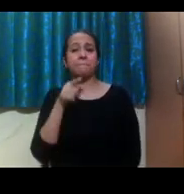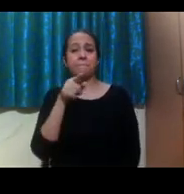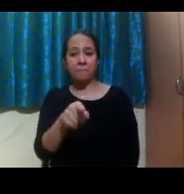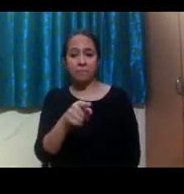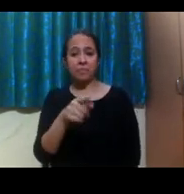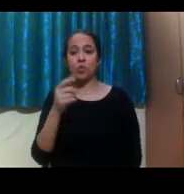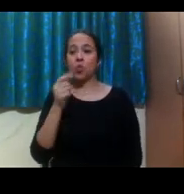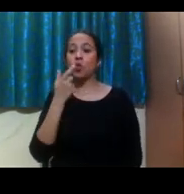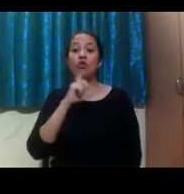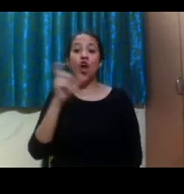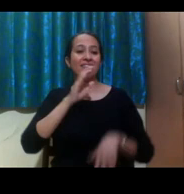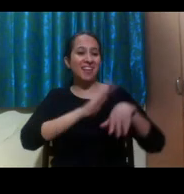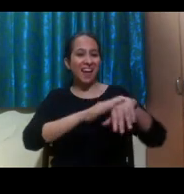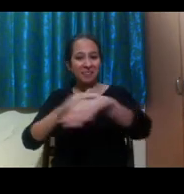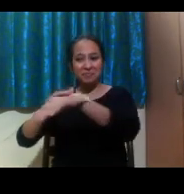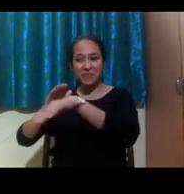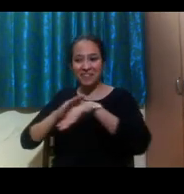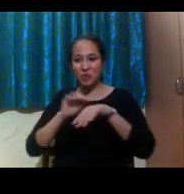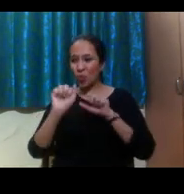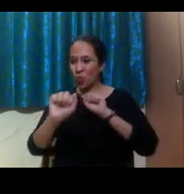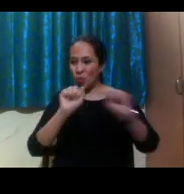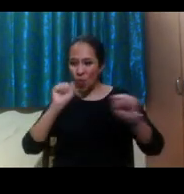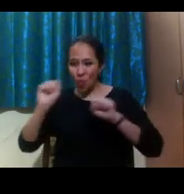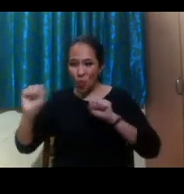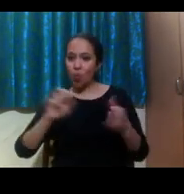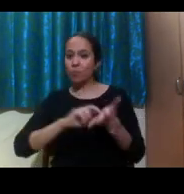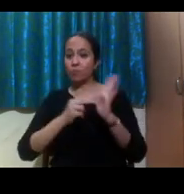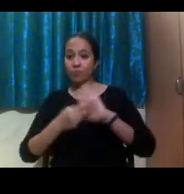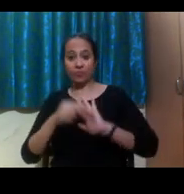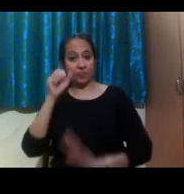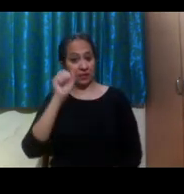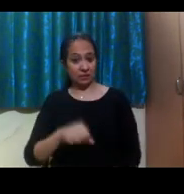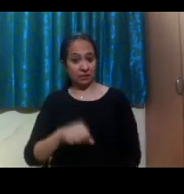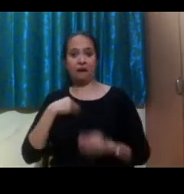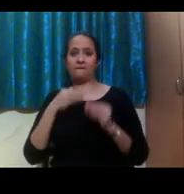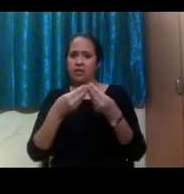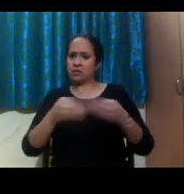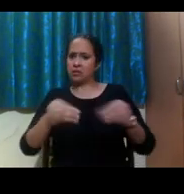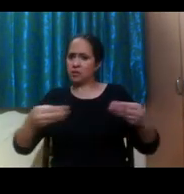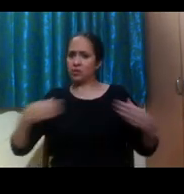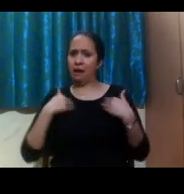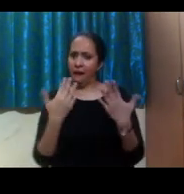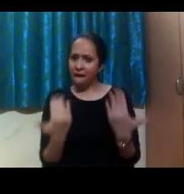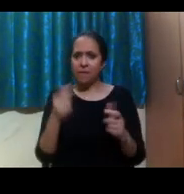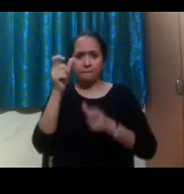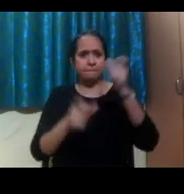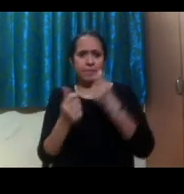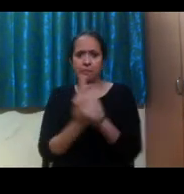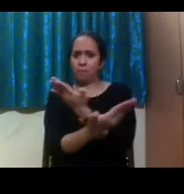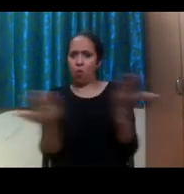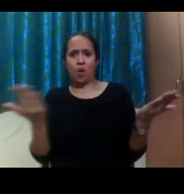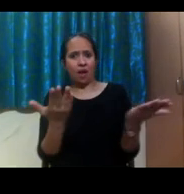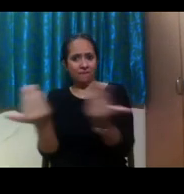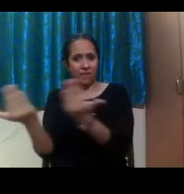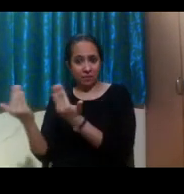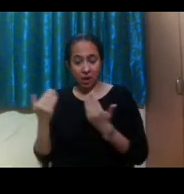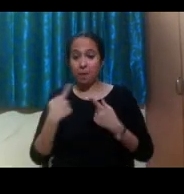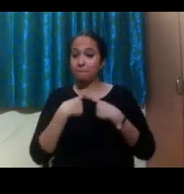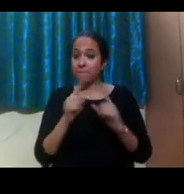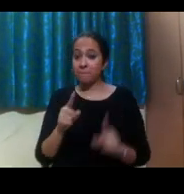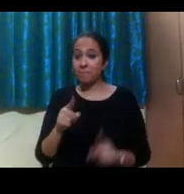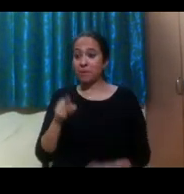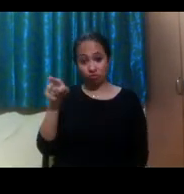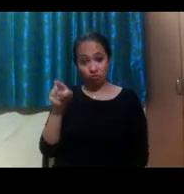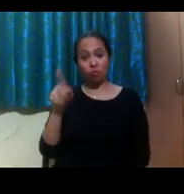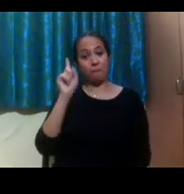experience here in the United States, is that you have all these resources, have all these people here, but you're the one who's expected to advocate